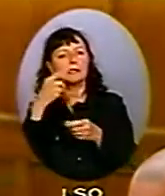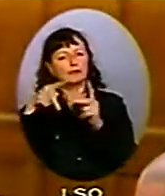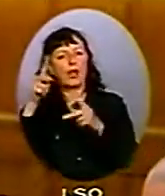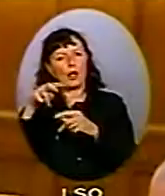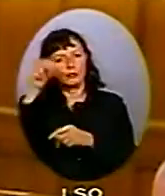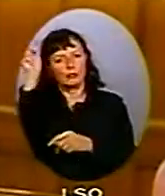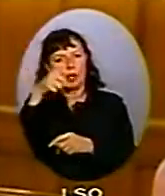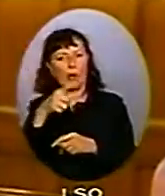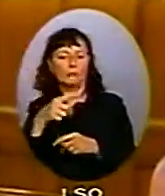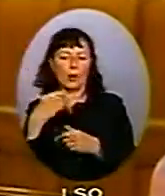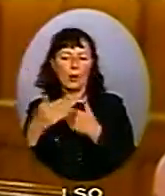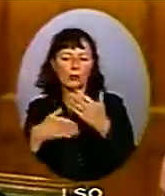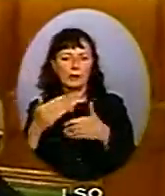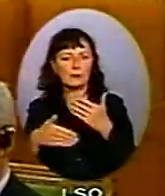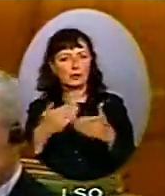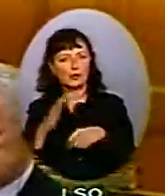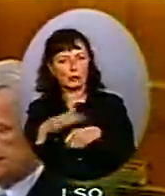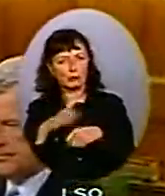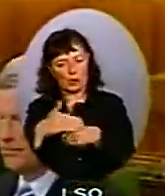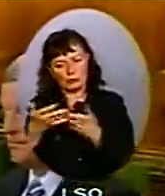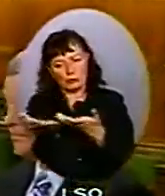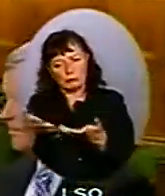Thank you, Mr. Speaker. The Honourable Member for Scarborough-Gildwood. Honourable Member for Scarborough